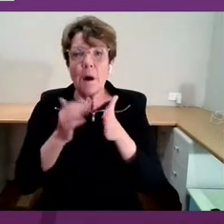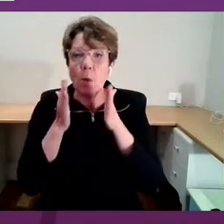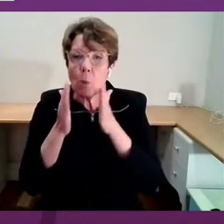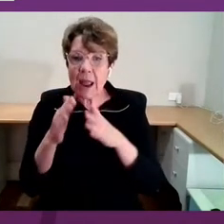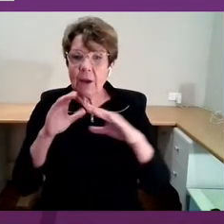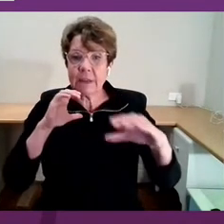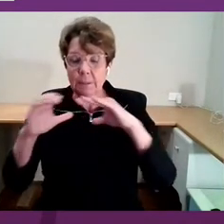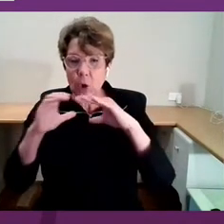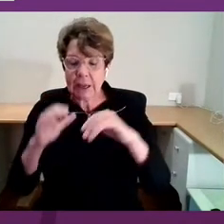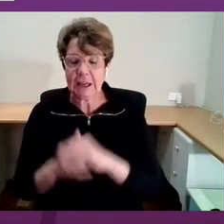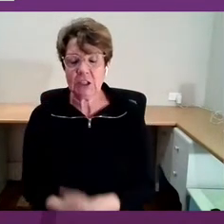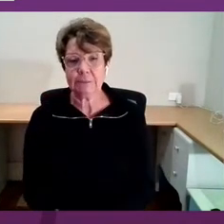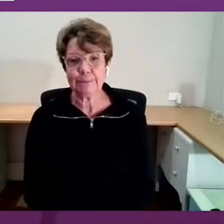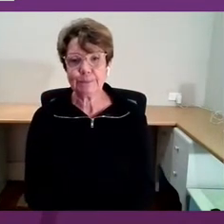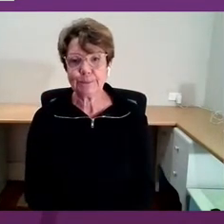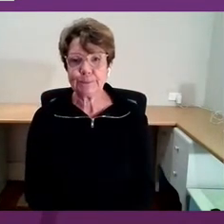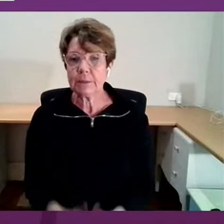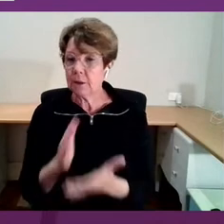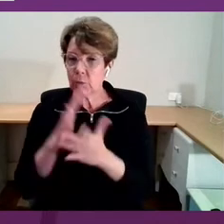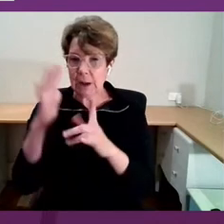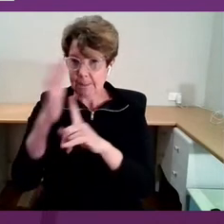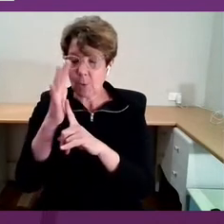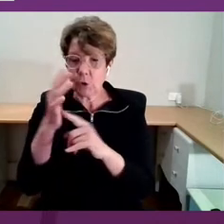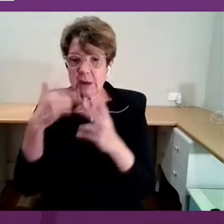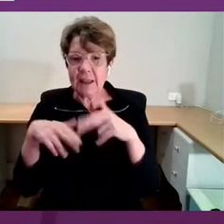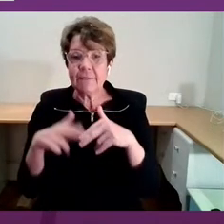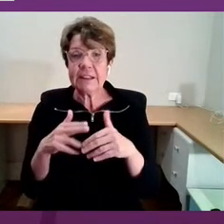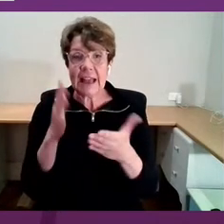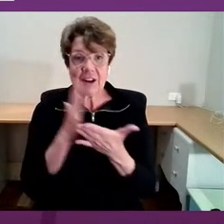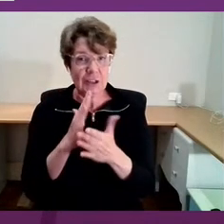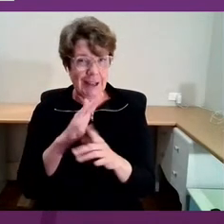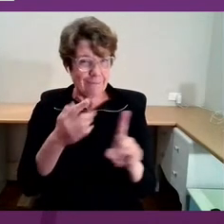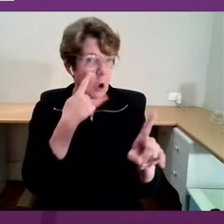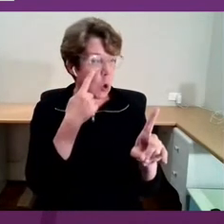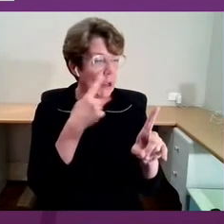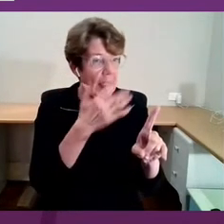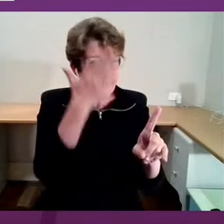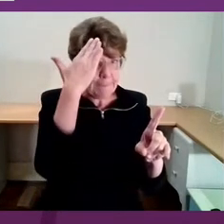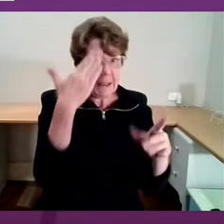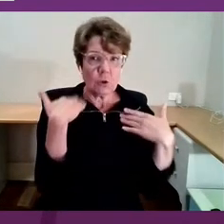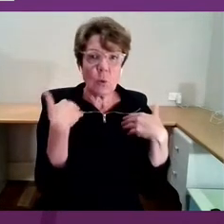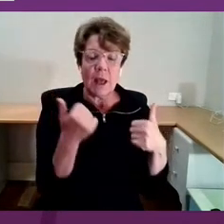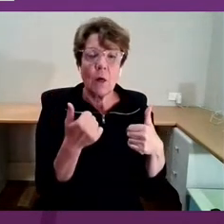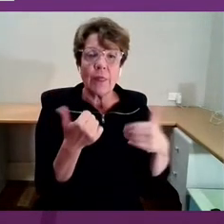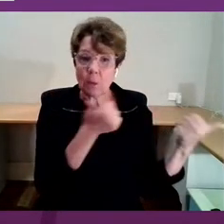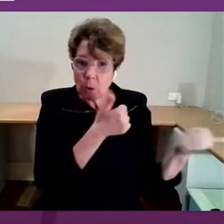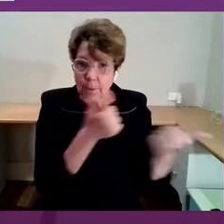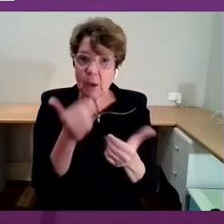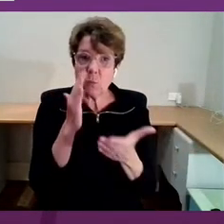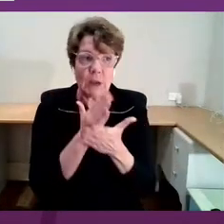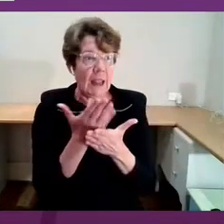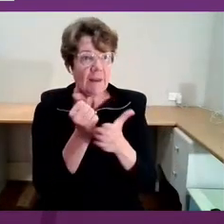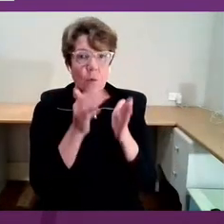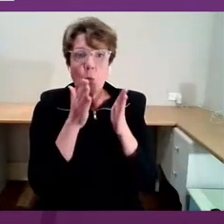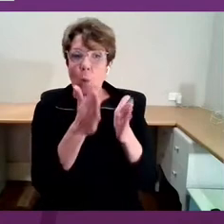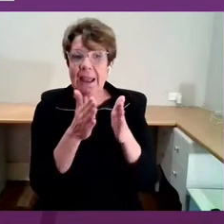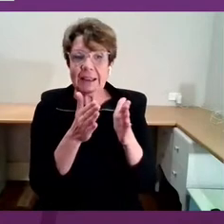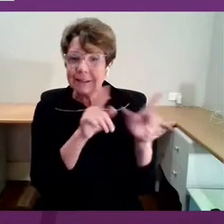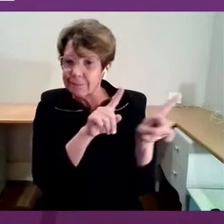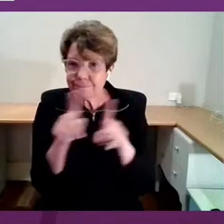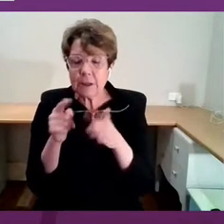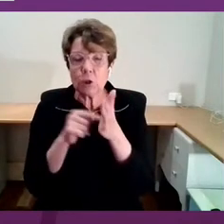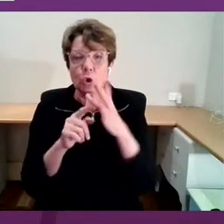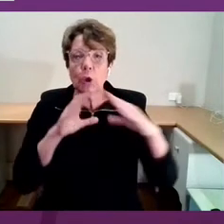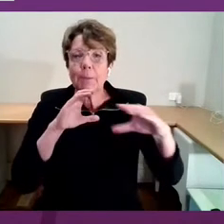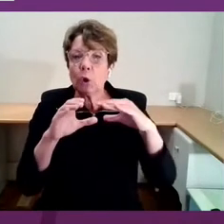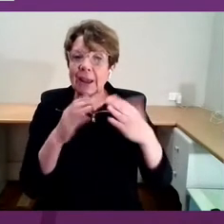it is absolutely critical when it comes to mental health and wellbeing that we have mechanisms to communicate because that is the only way we can